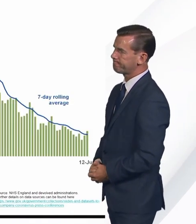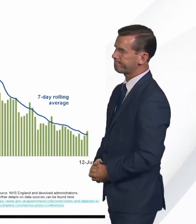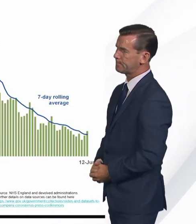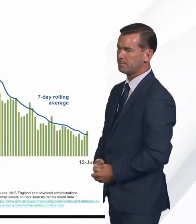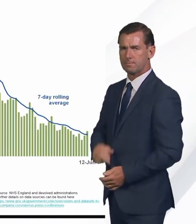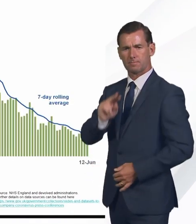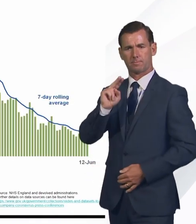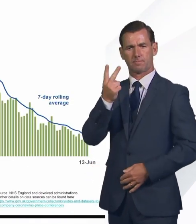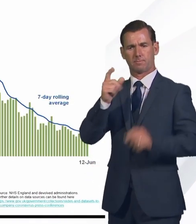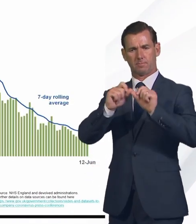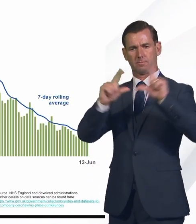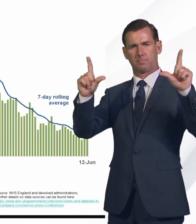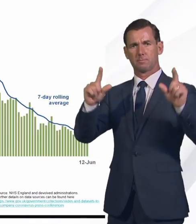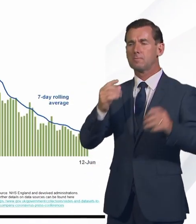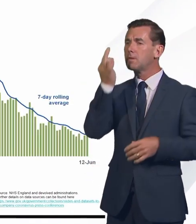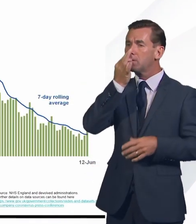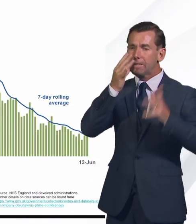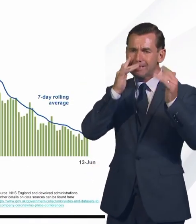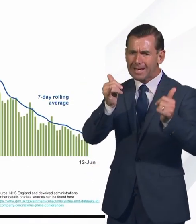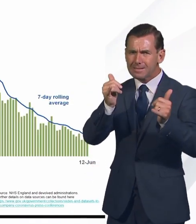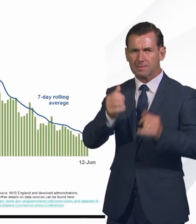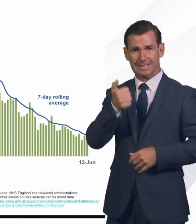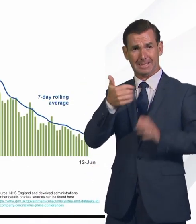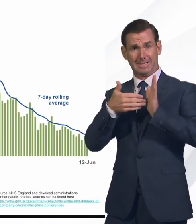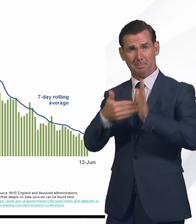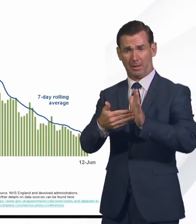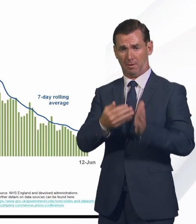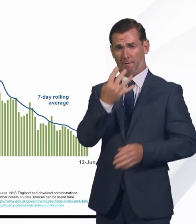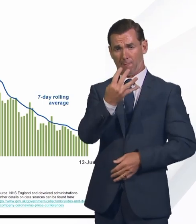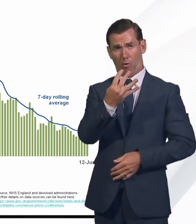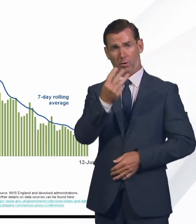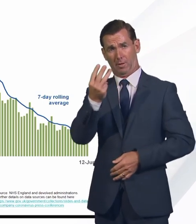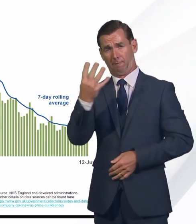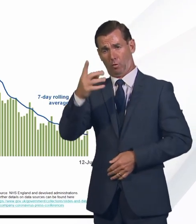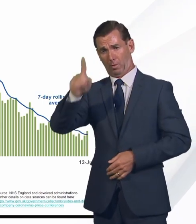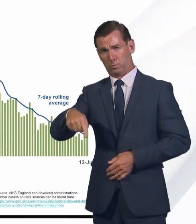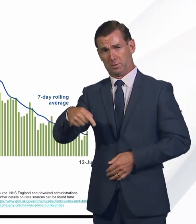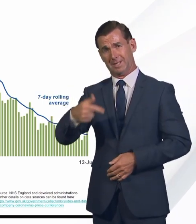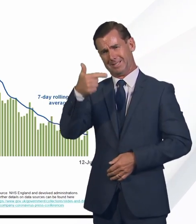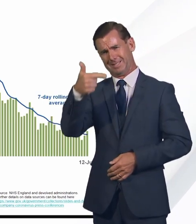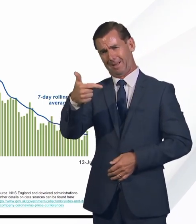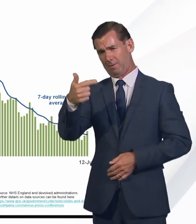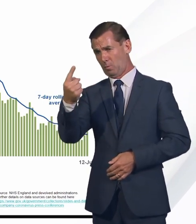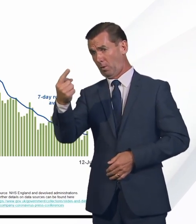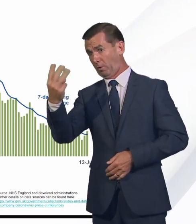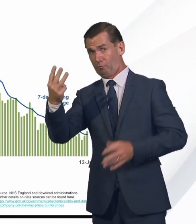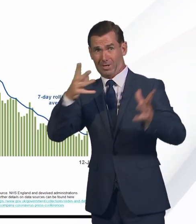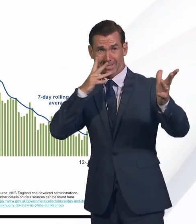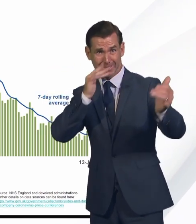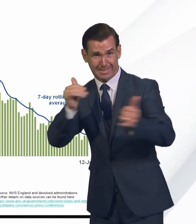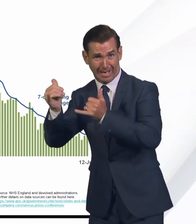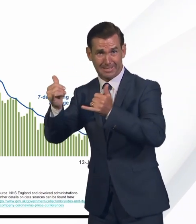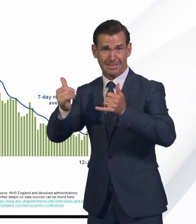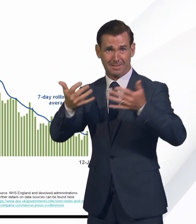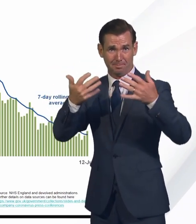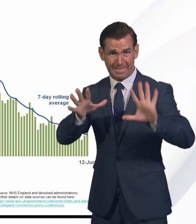confirmed cases 6,434,713 tests for coronavirus